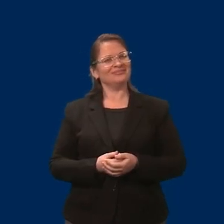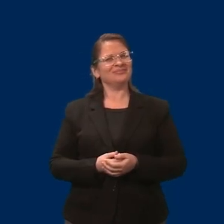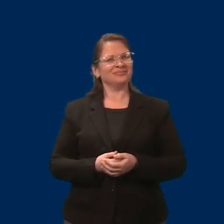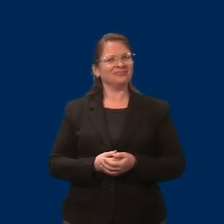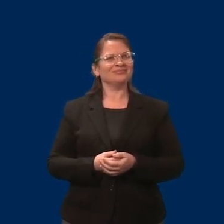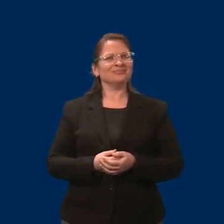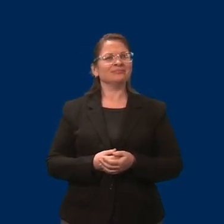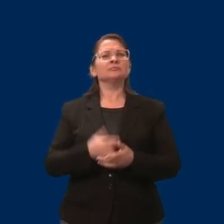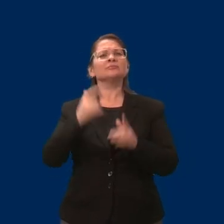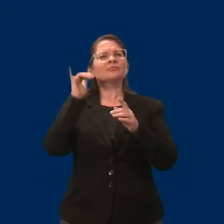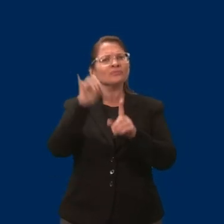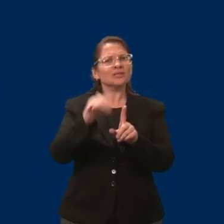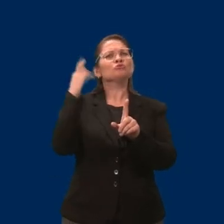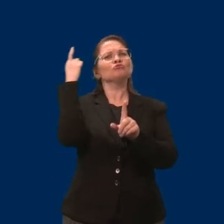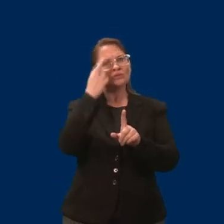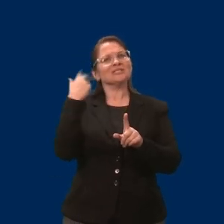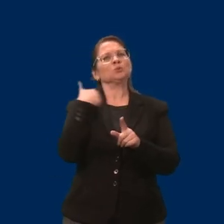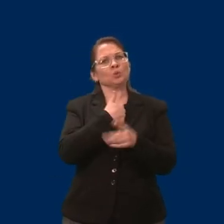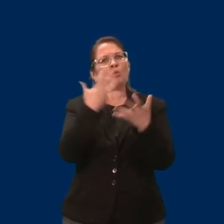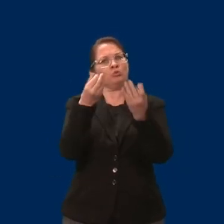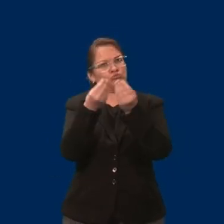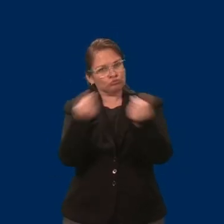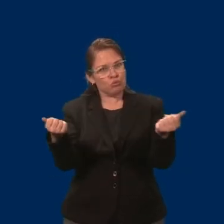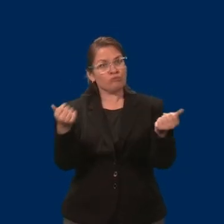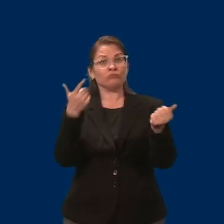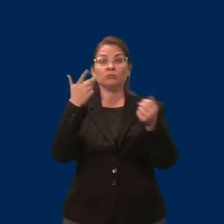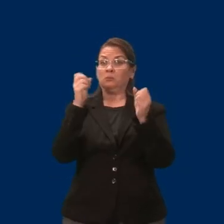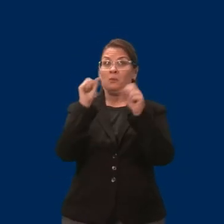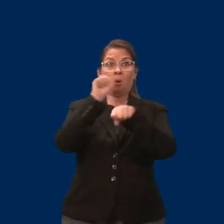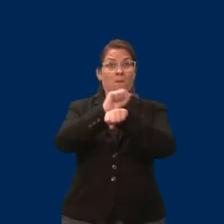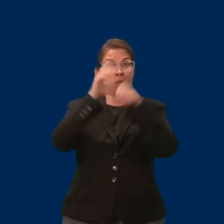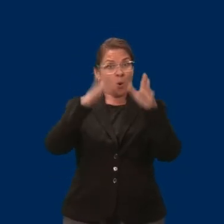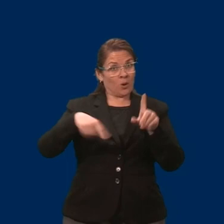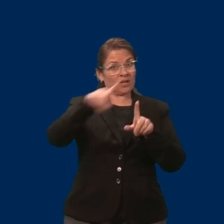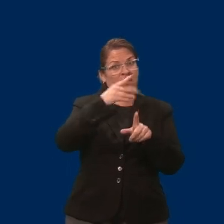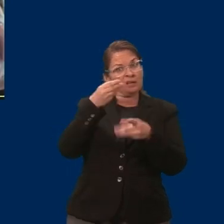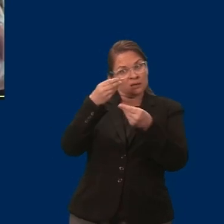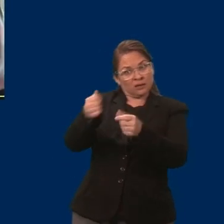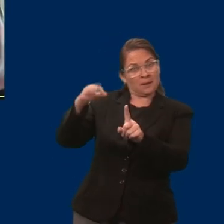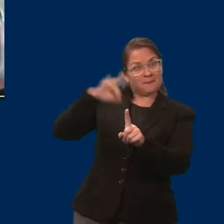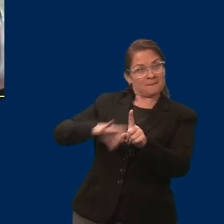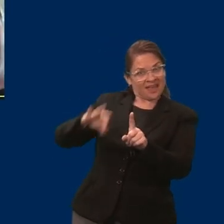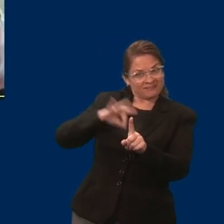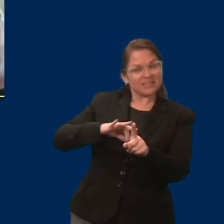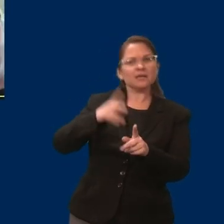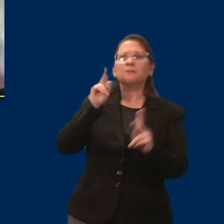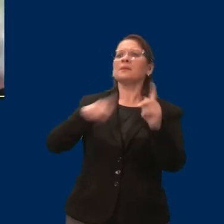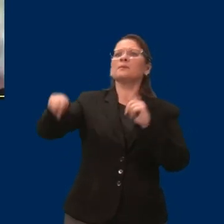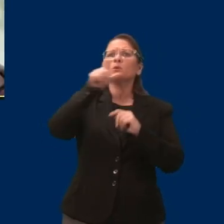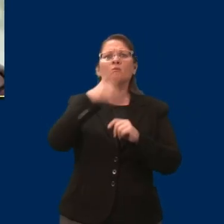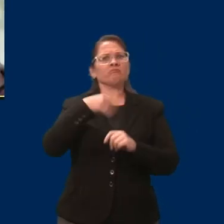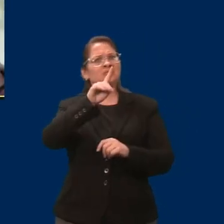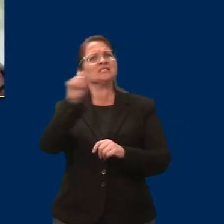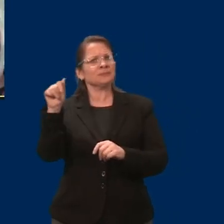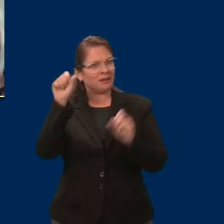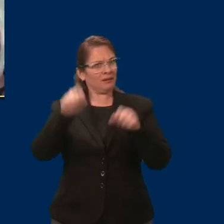employee paid benefits for people with disabilities. Thank you. And here's my good friend, Brittany.